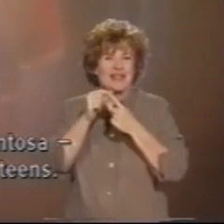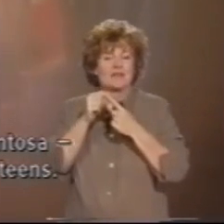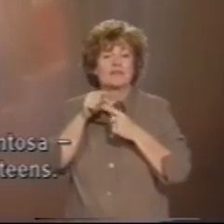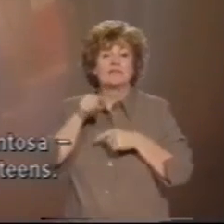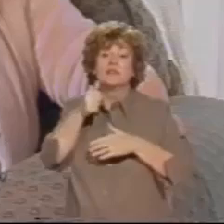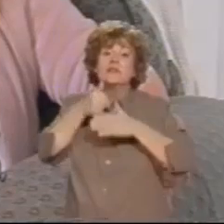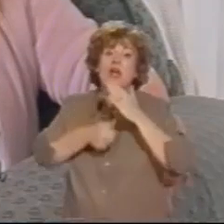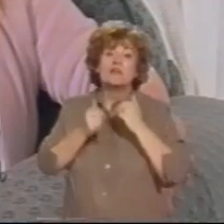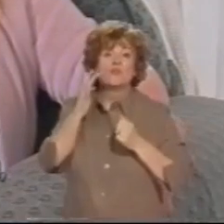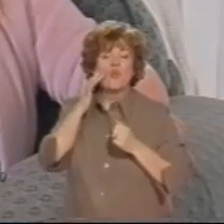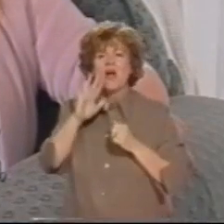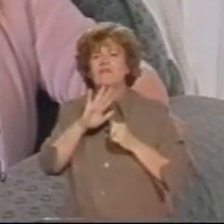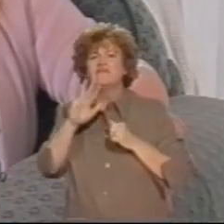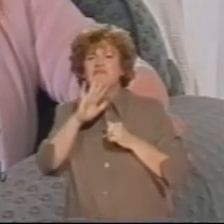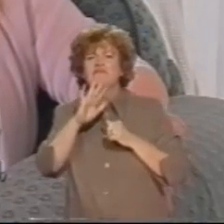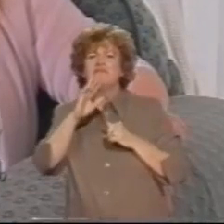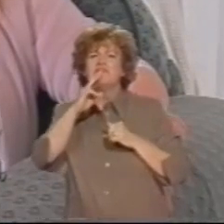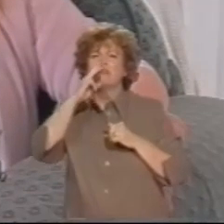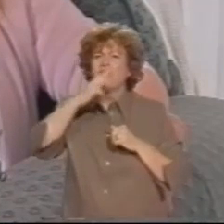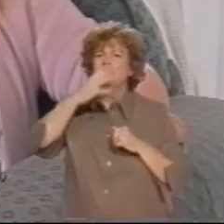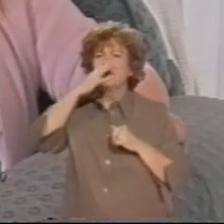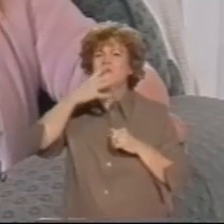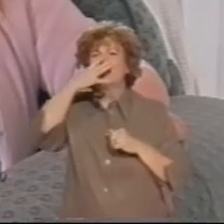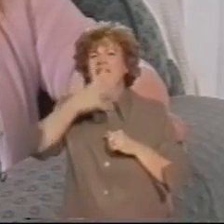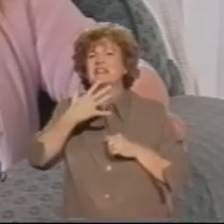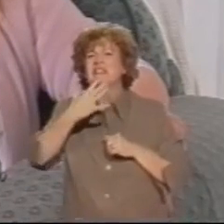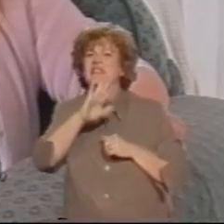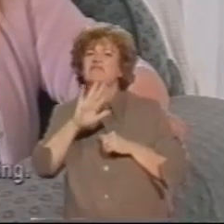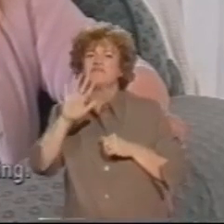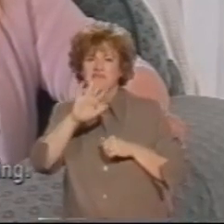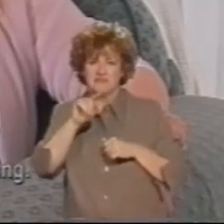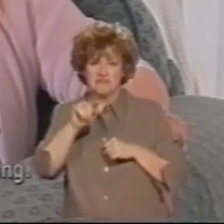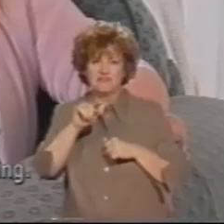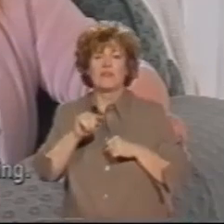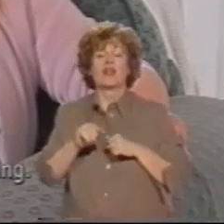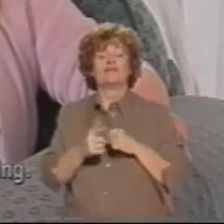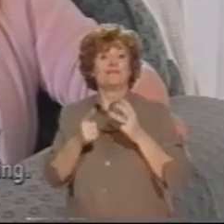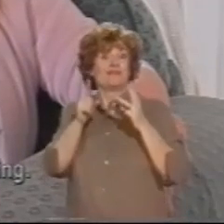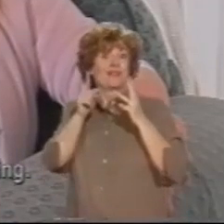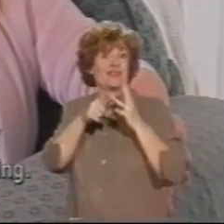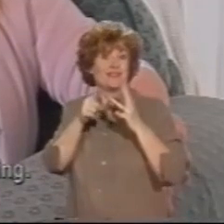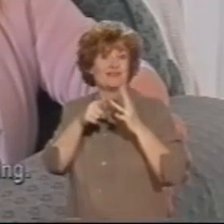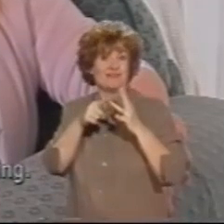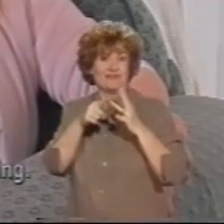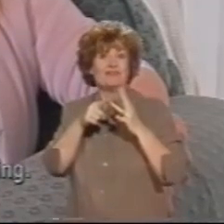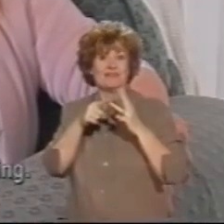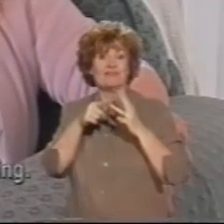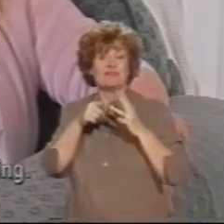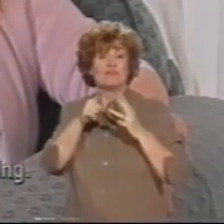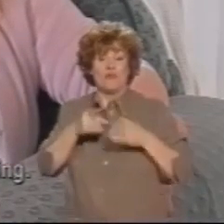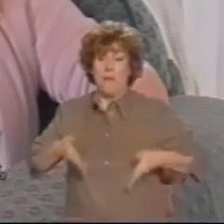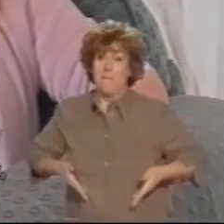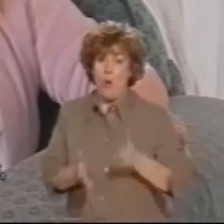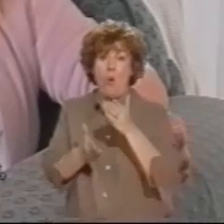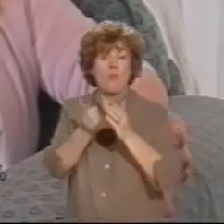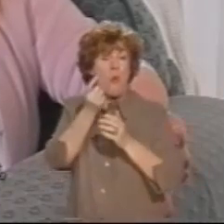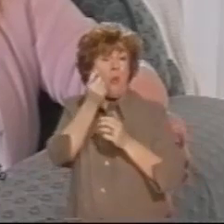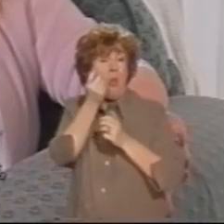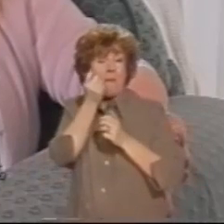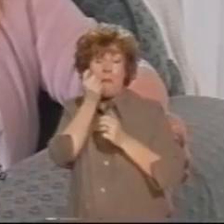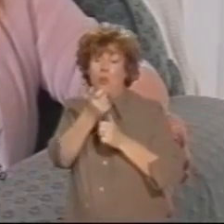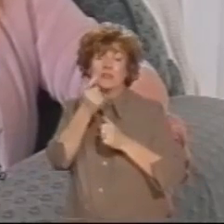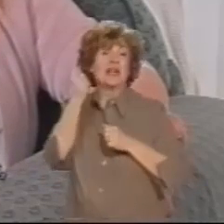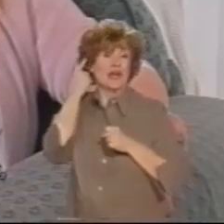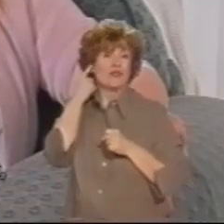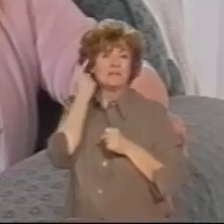mid-teens. And the final one, which is Usher type 3, is you're born with almost normal hearing. There is a hearing